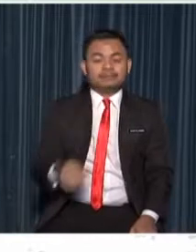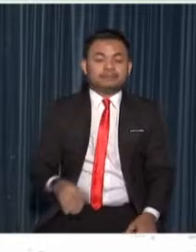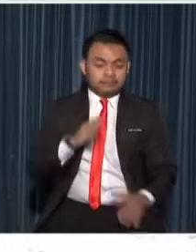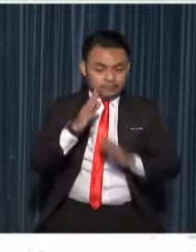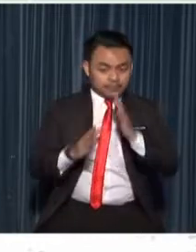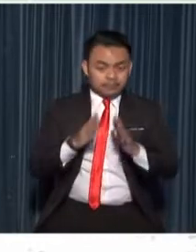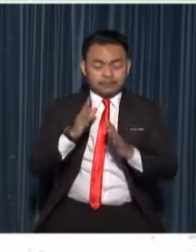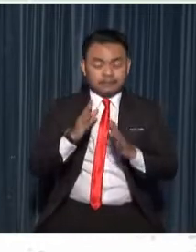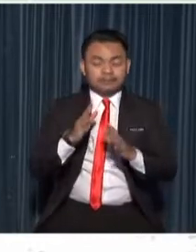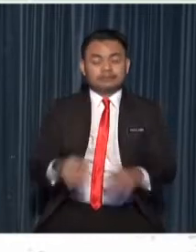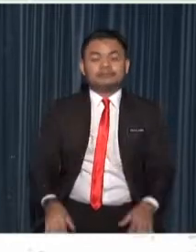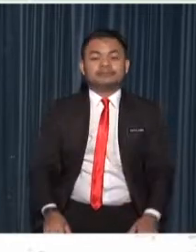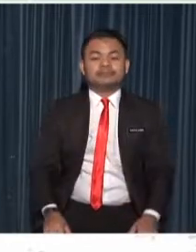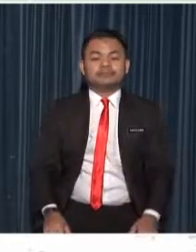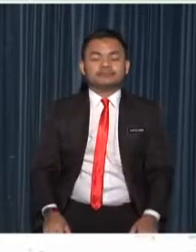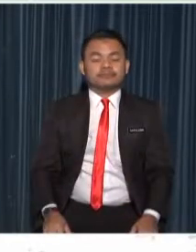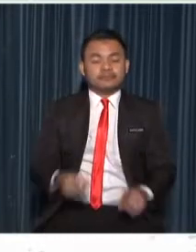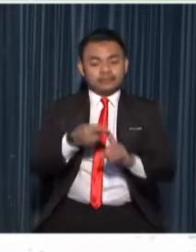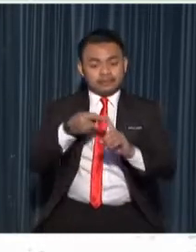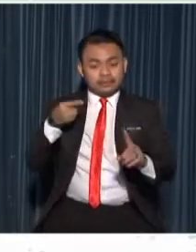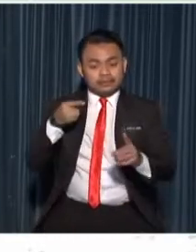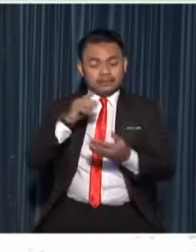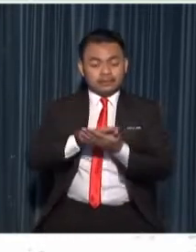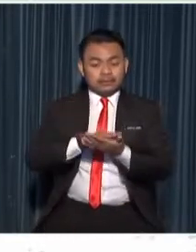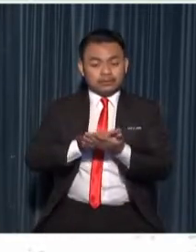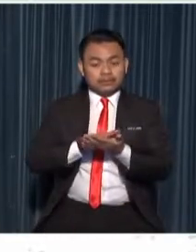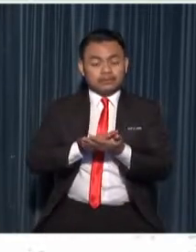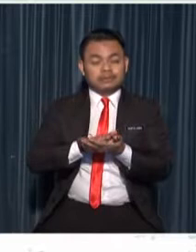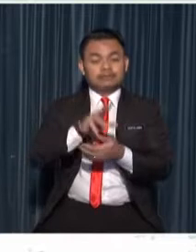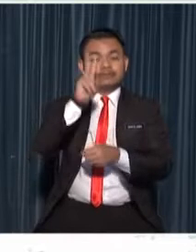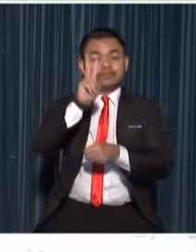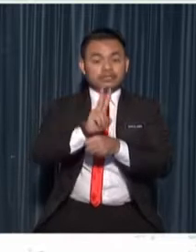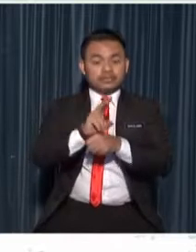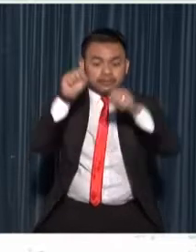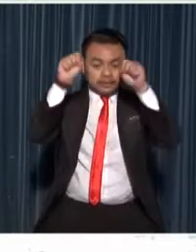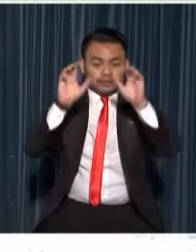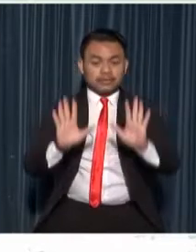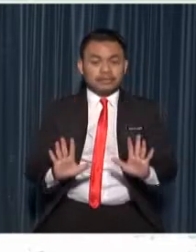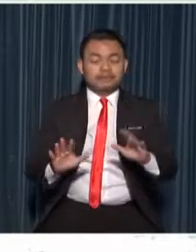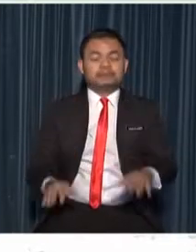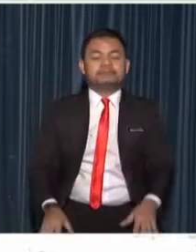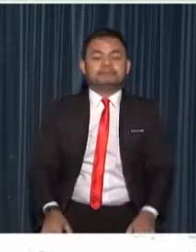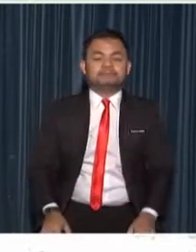bin sailan from smpkv sya'alam